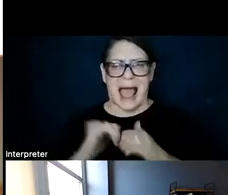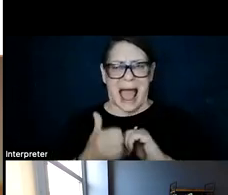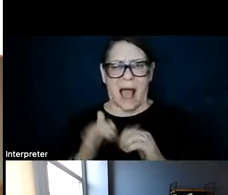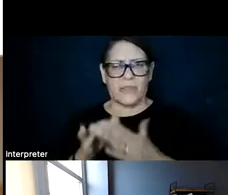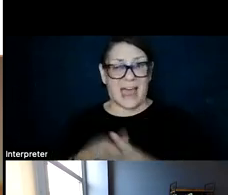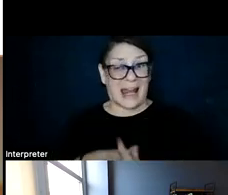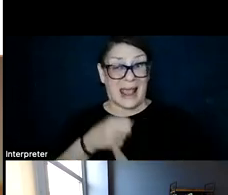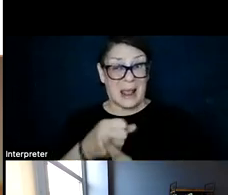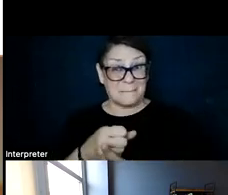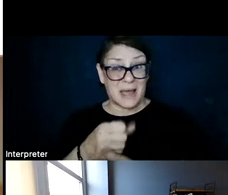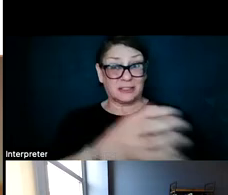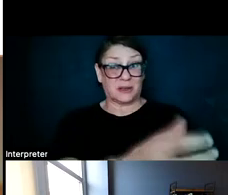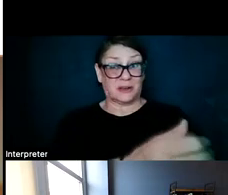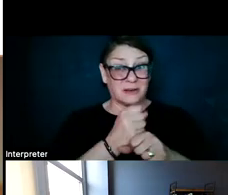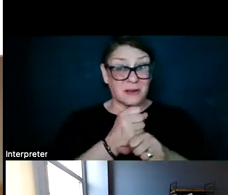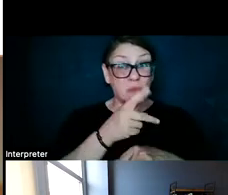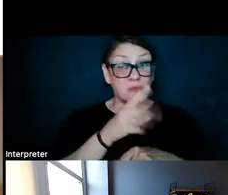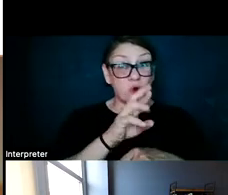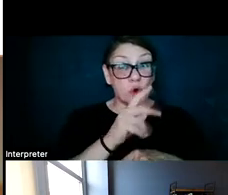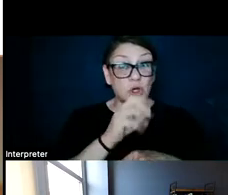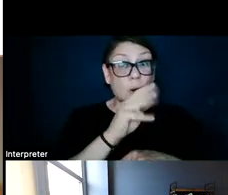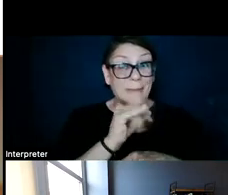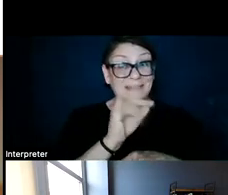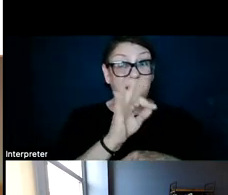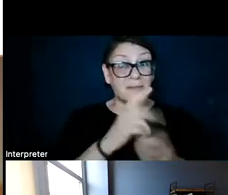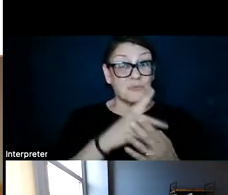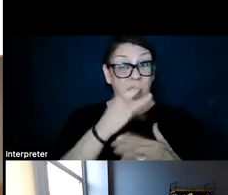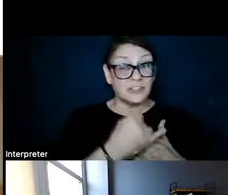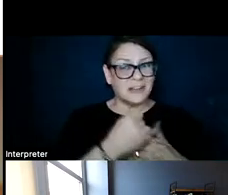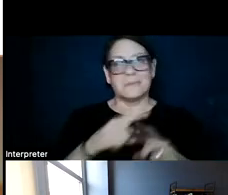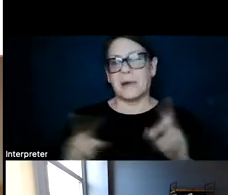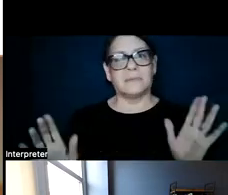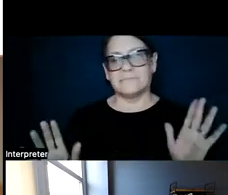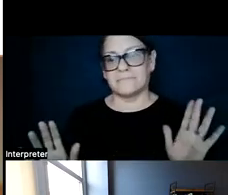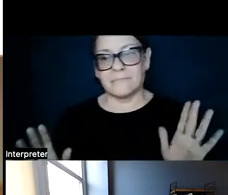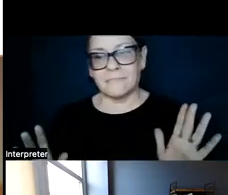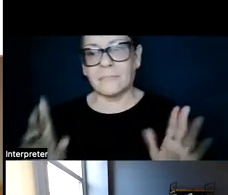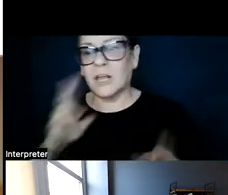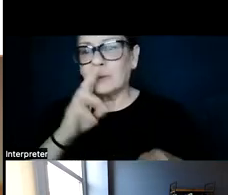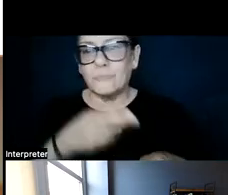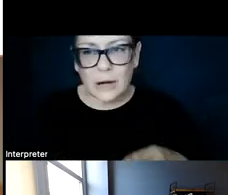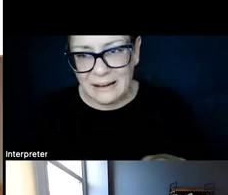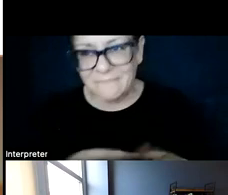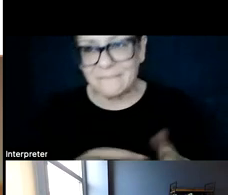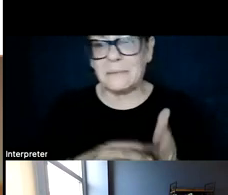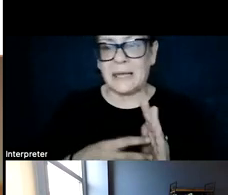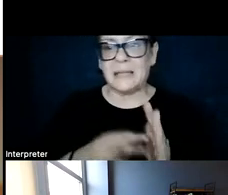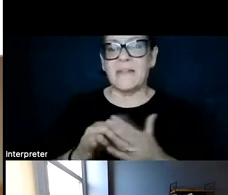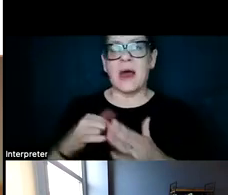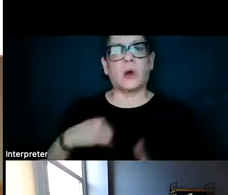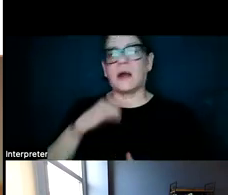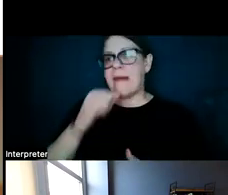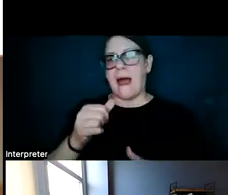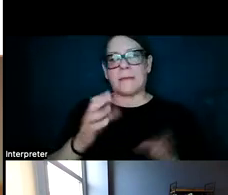impacts procurement of actual projects. But just in short, it basically means that we're not